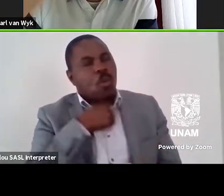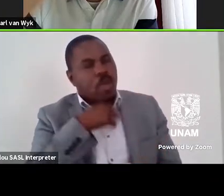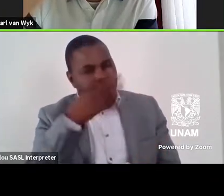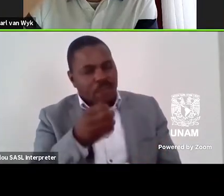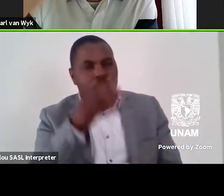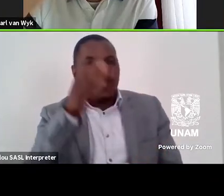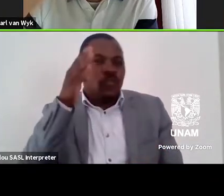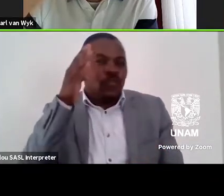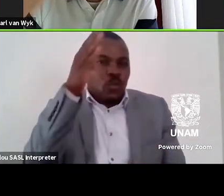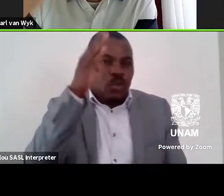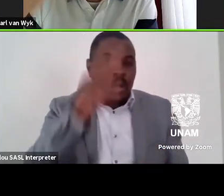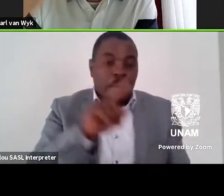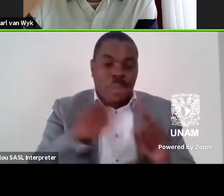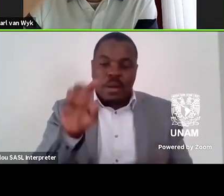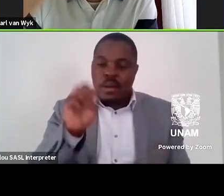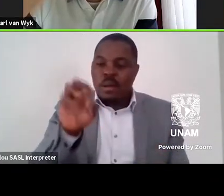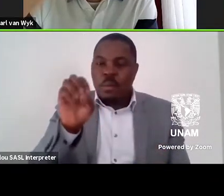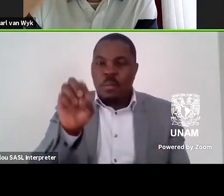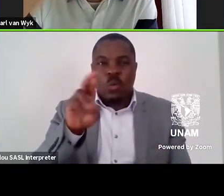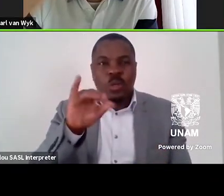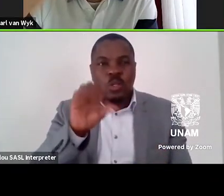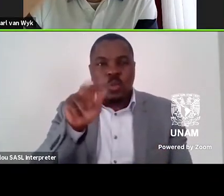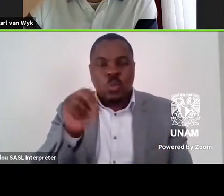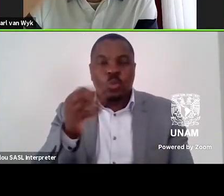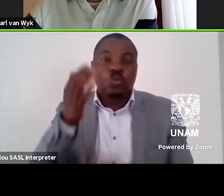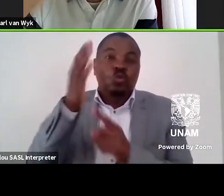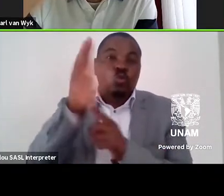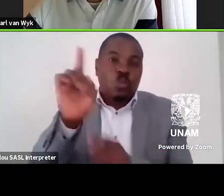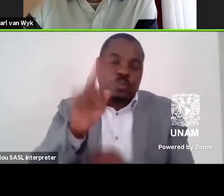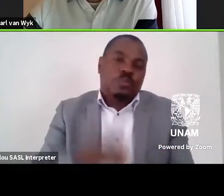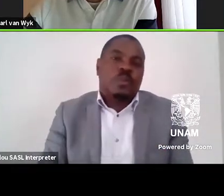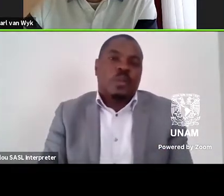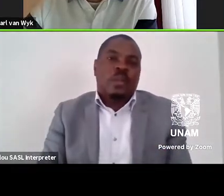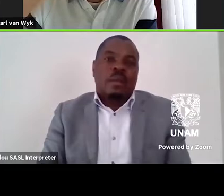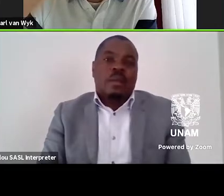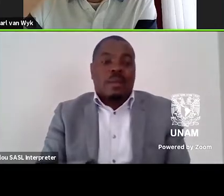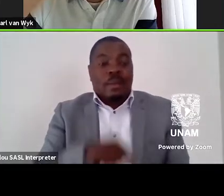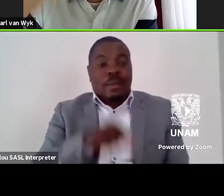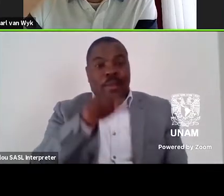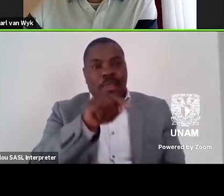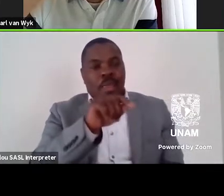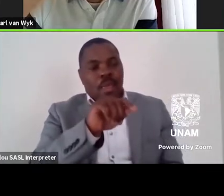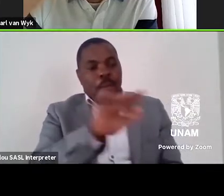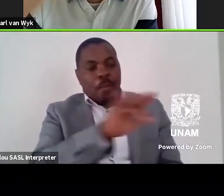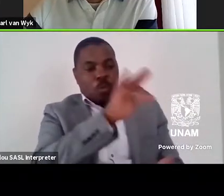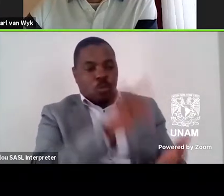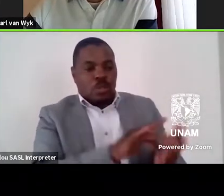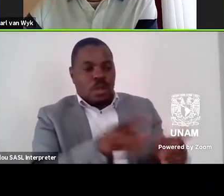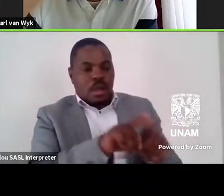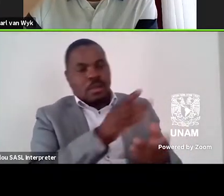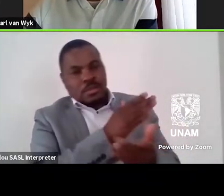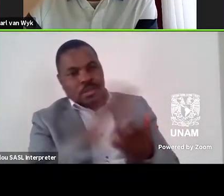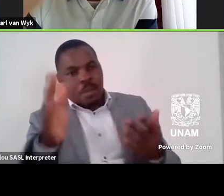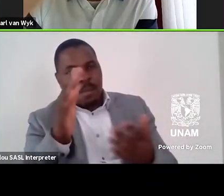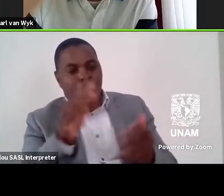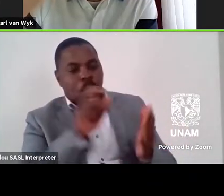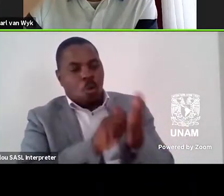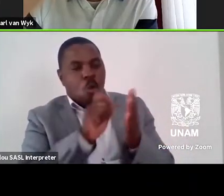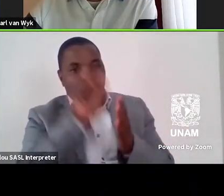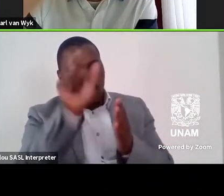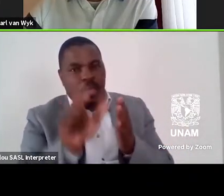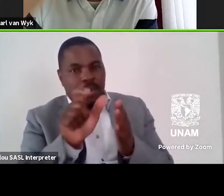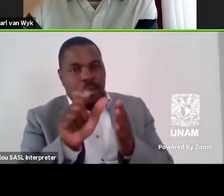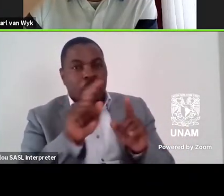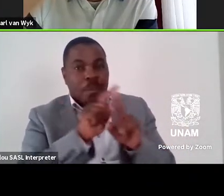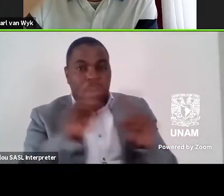Yet Morrison shows that this is the position of only some authors. In commenting